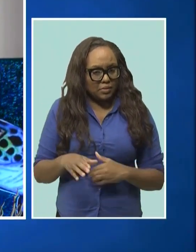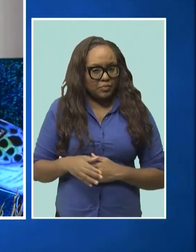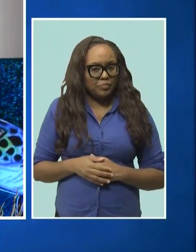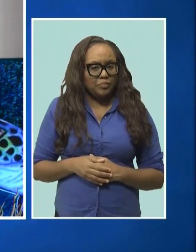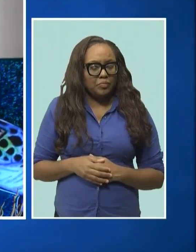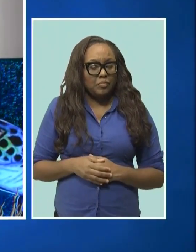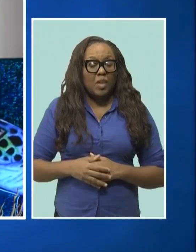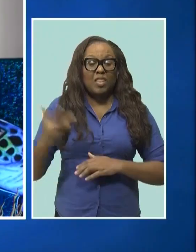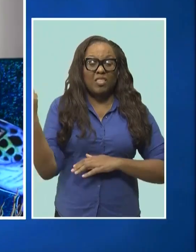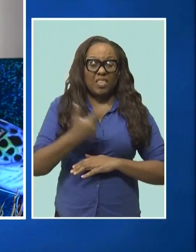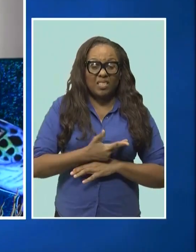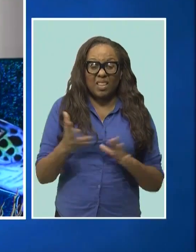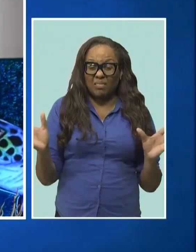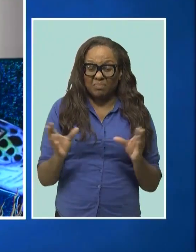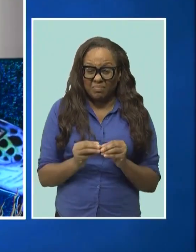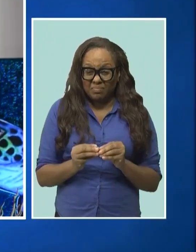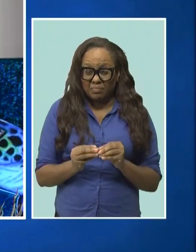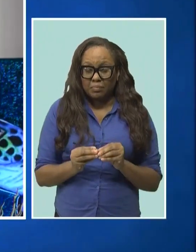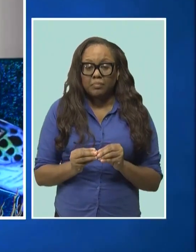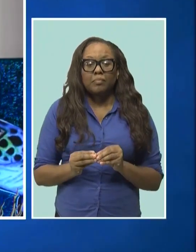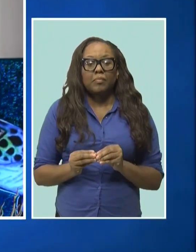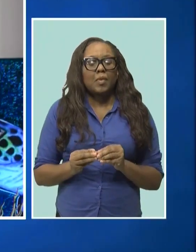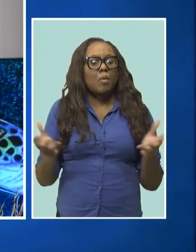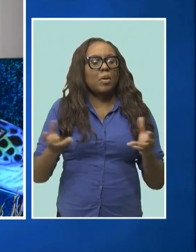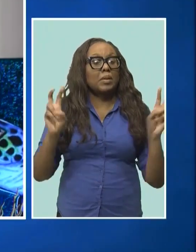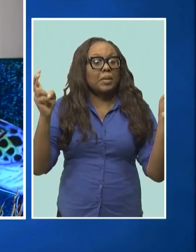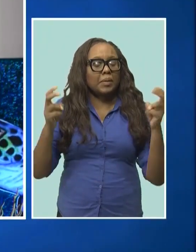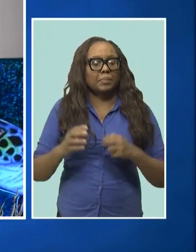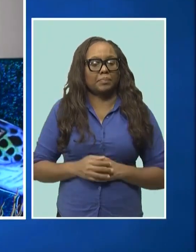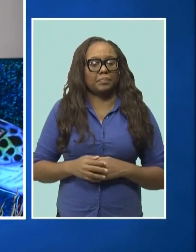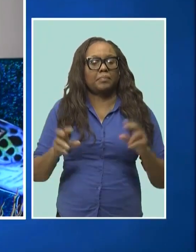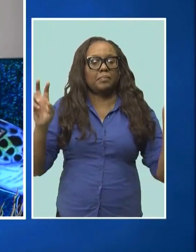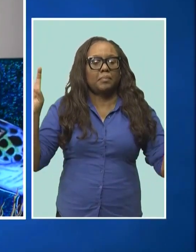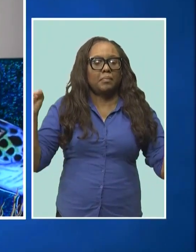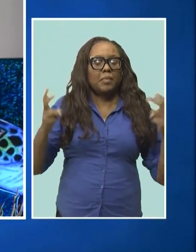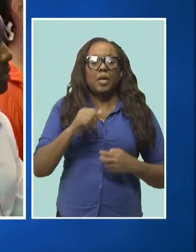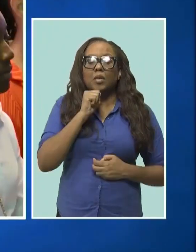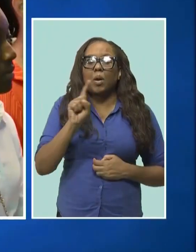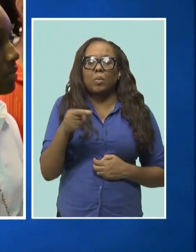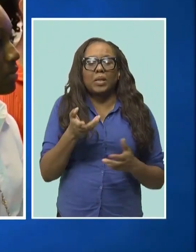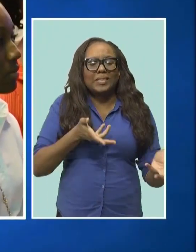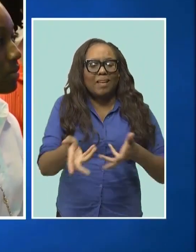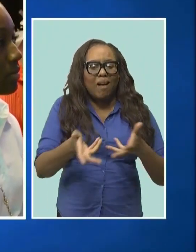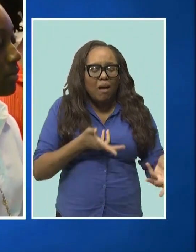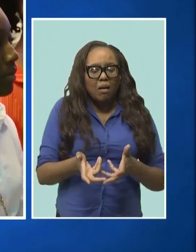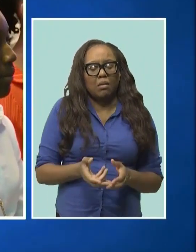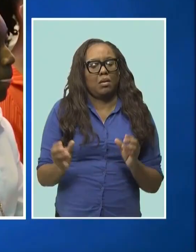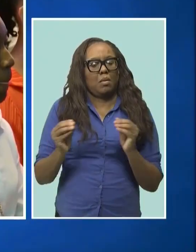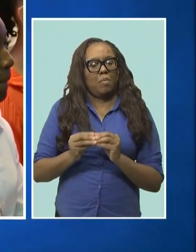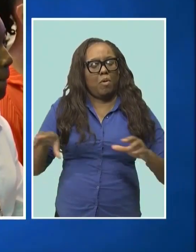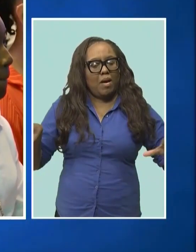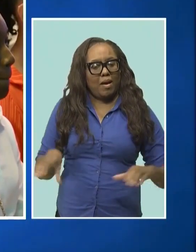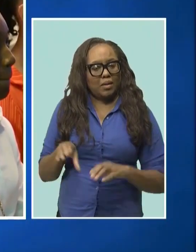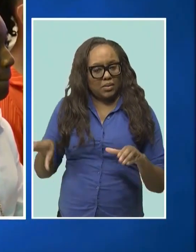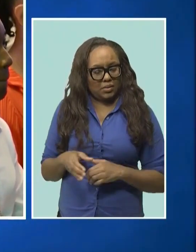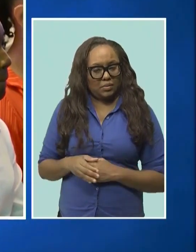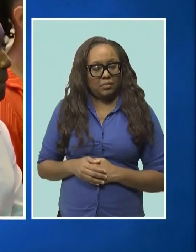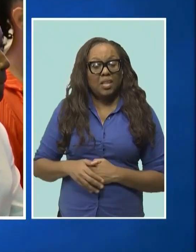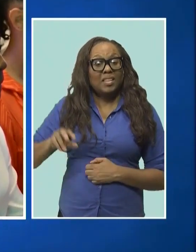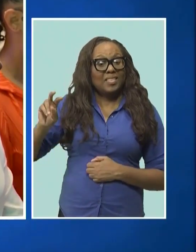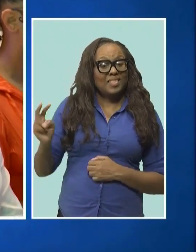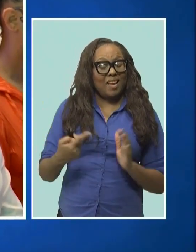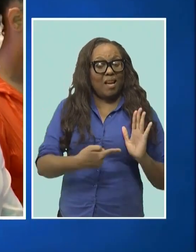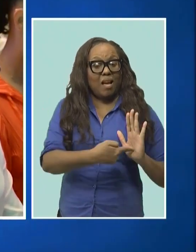-day event is intended to be held under the team, Beyond Talk, More Action. She said the second expo of the summit